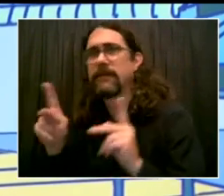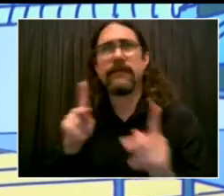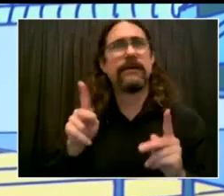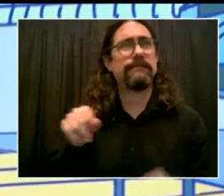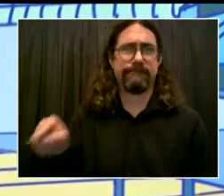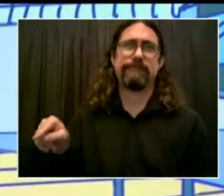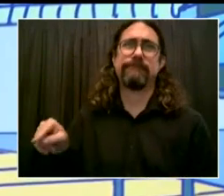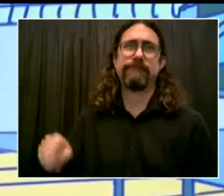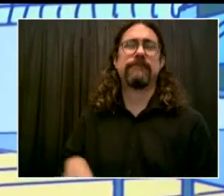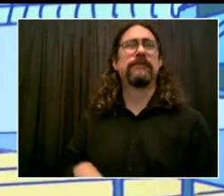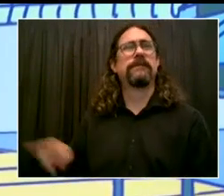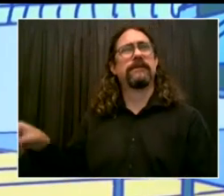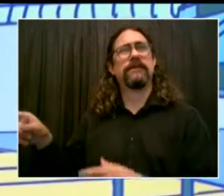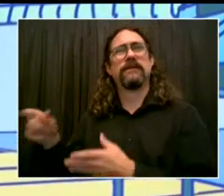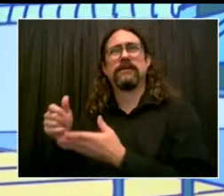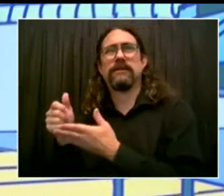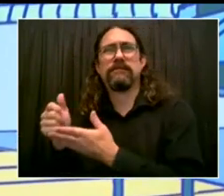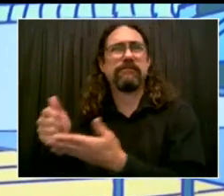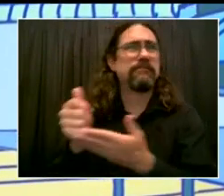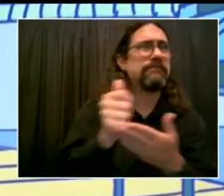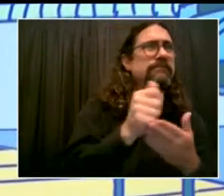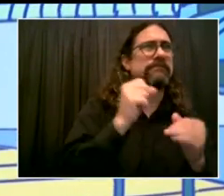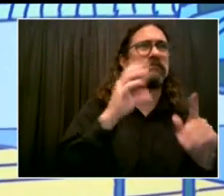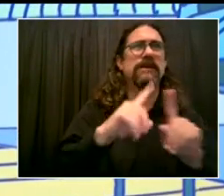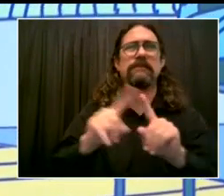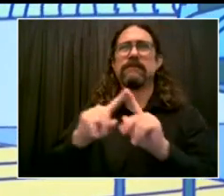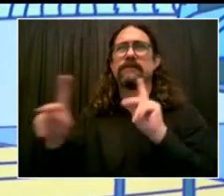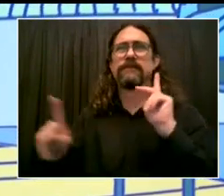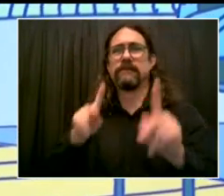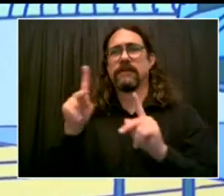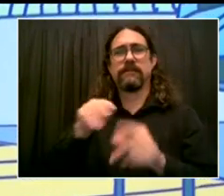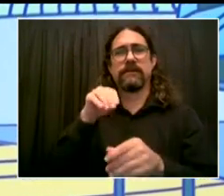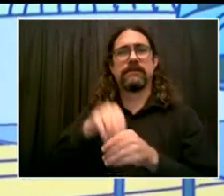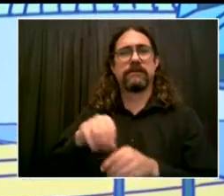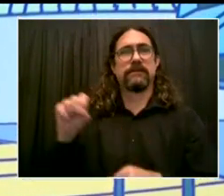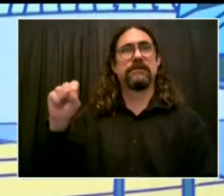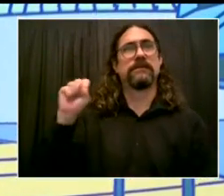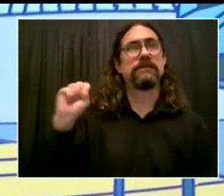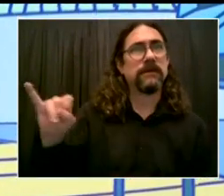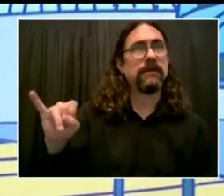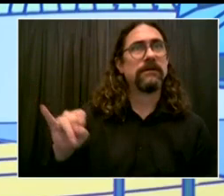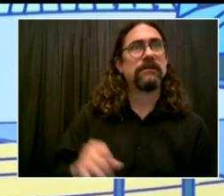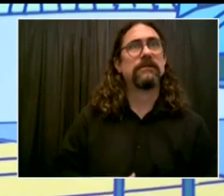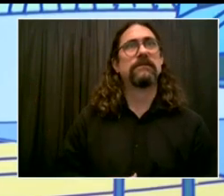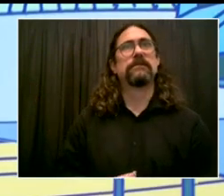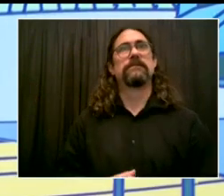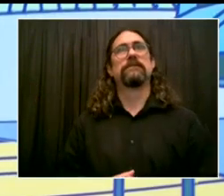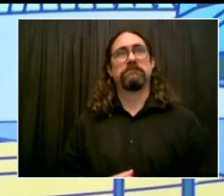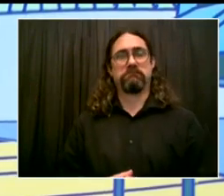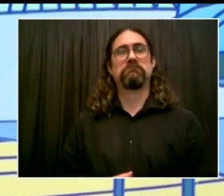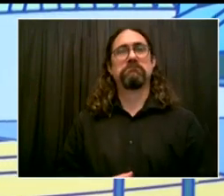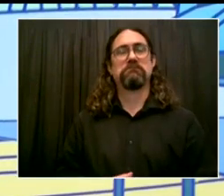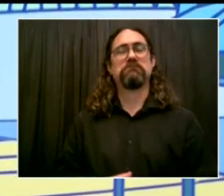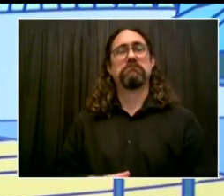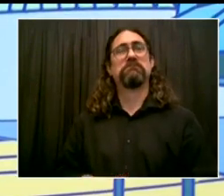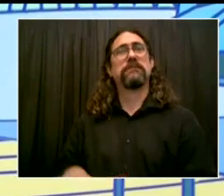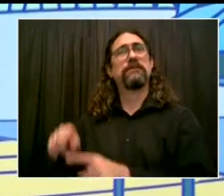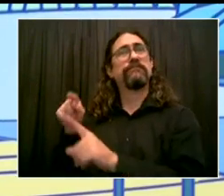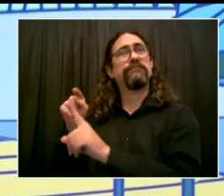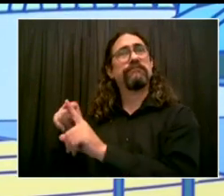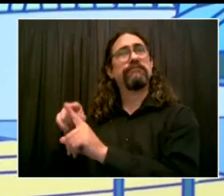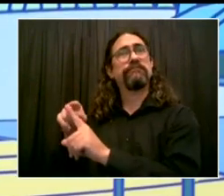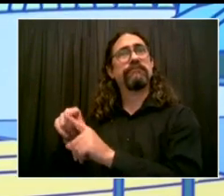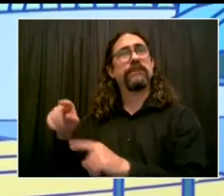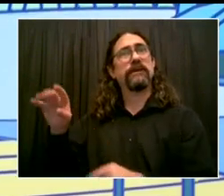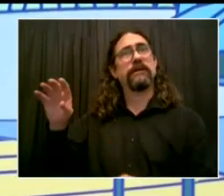attorney in the history of Staten Island. He fought for justice every day. fought for keep people safe. A brilliant